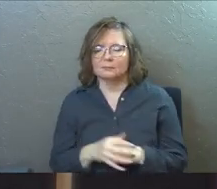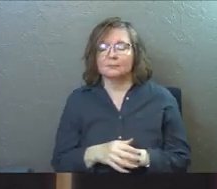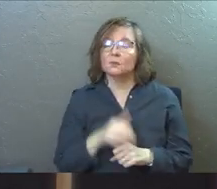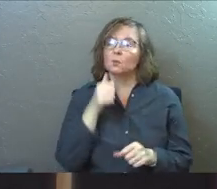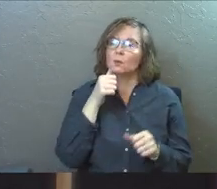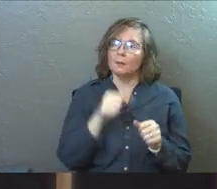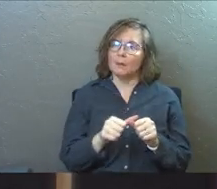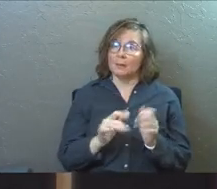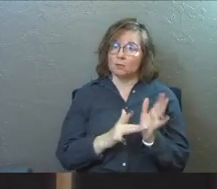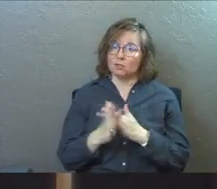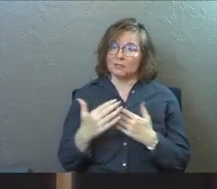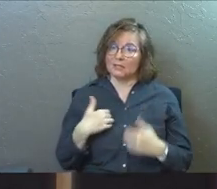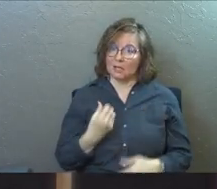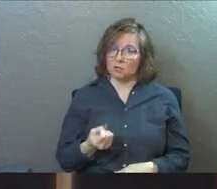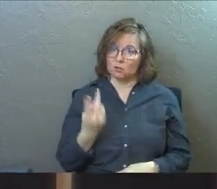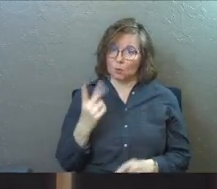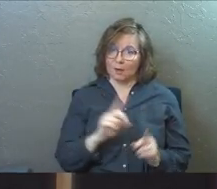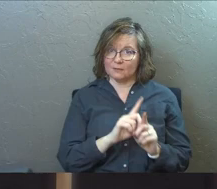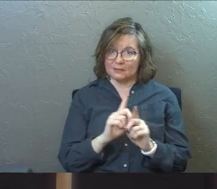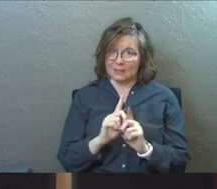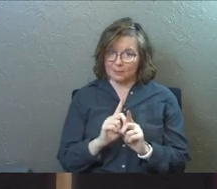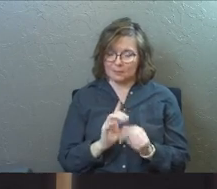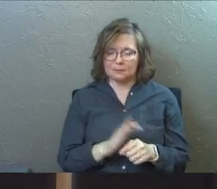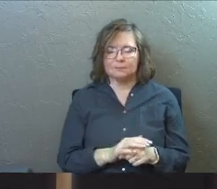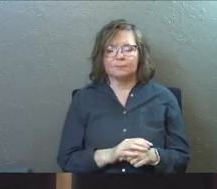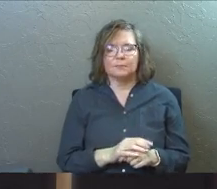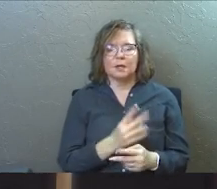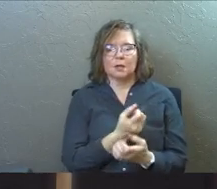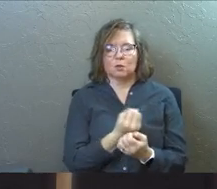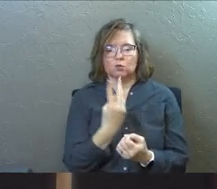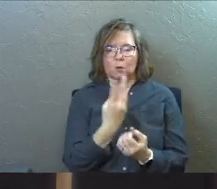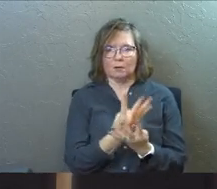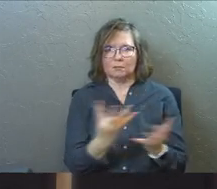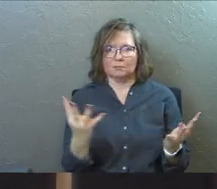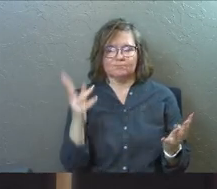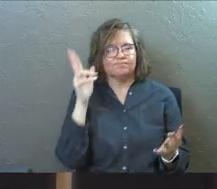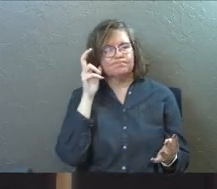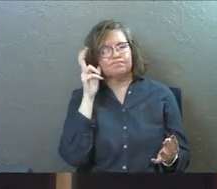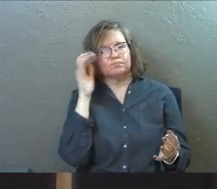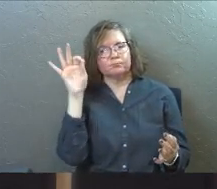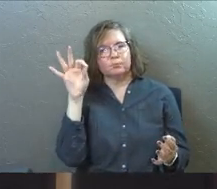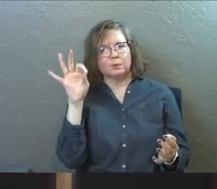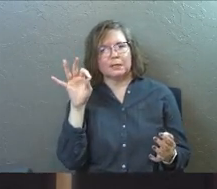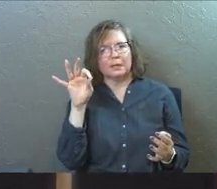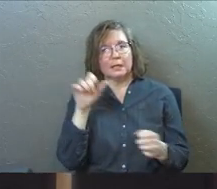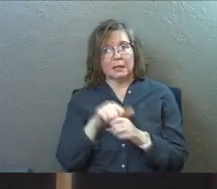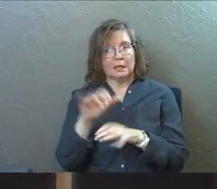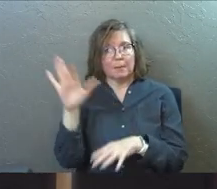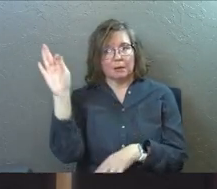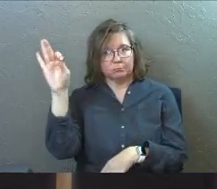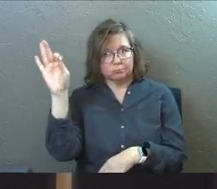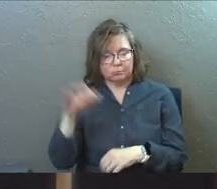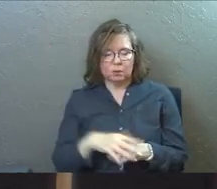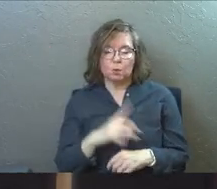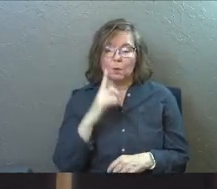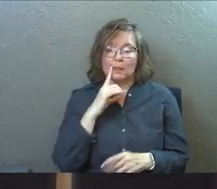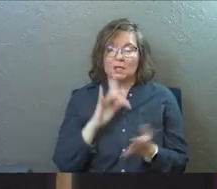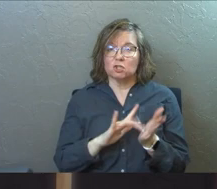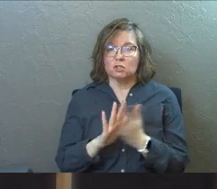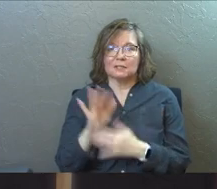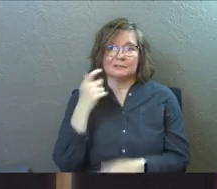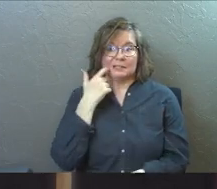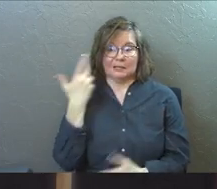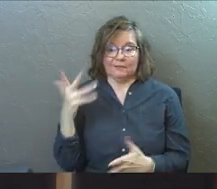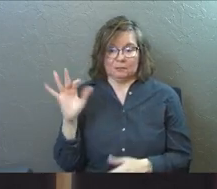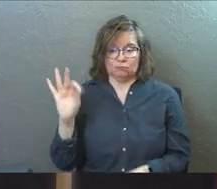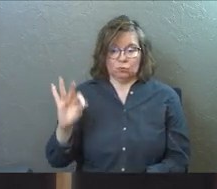Jesus had 12 disciples. These are the 12 disciples that are listening to him preach the Sermon on the Mount. And so you would think Jesus has just